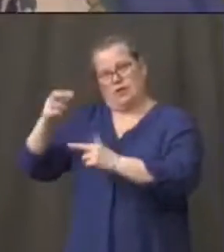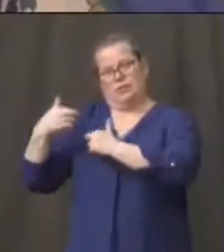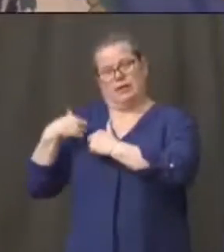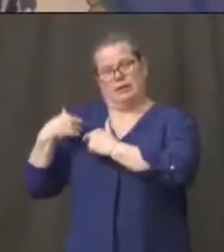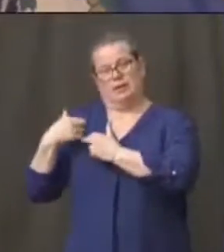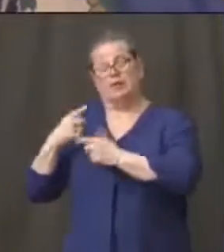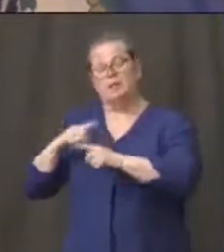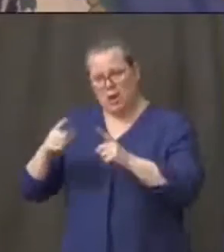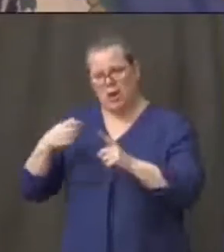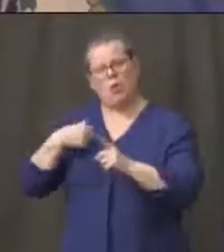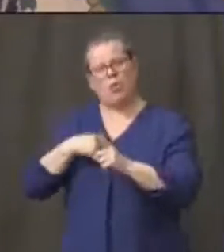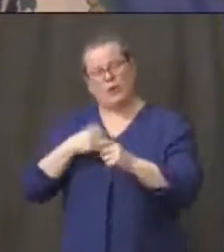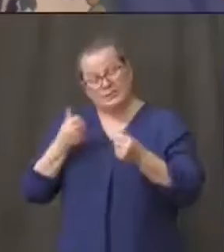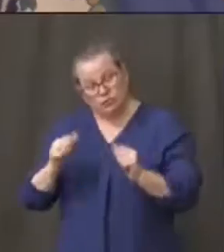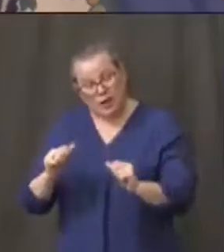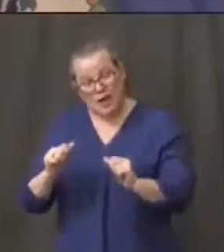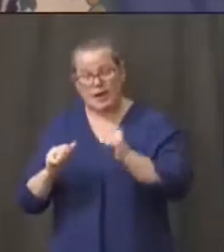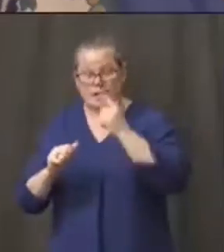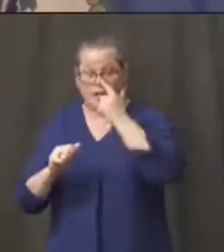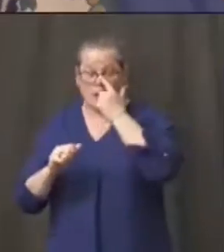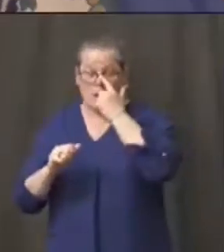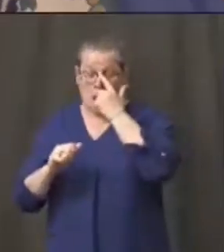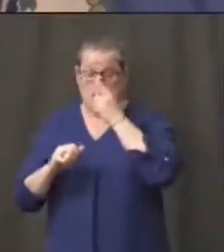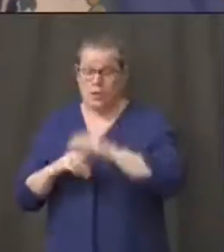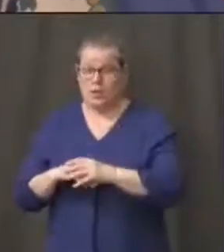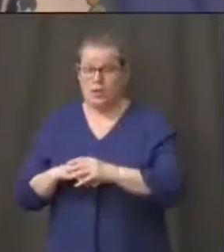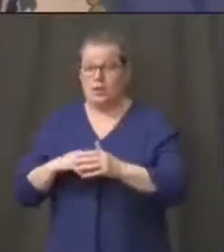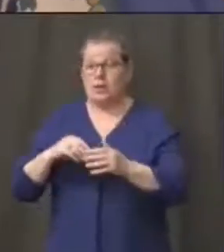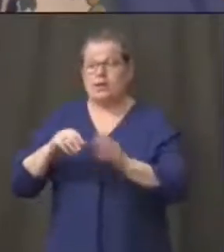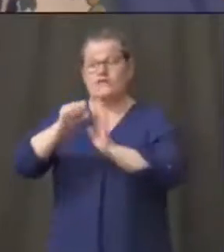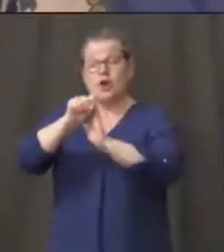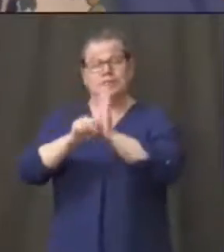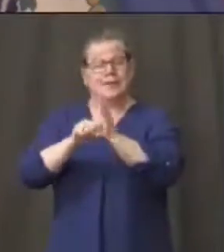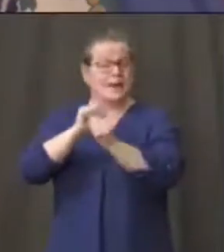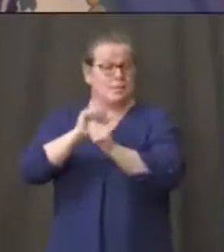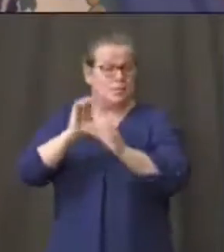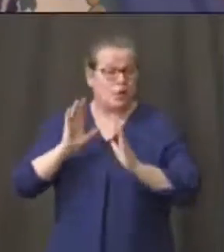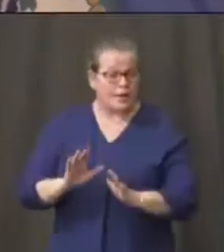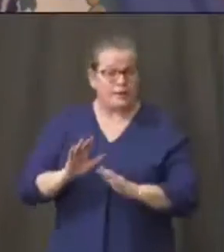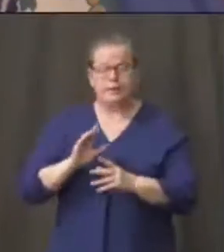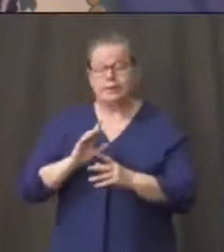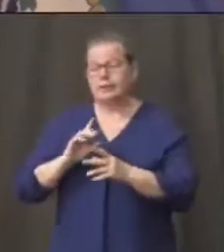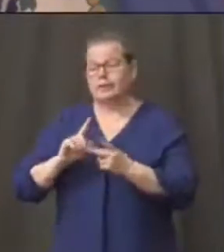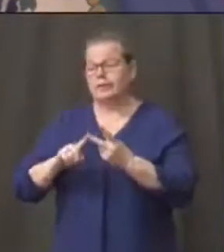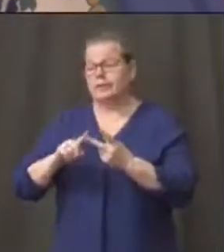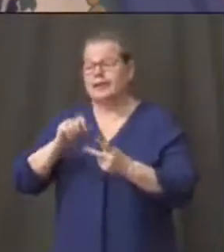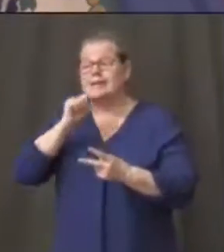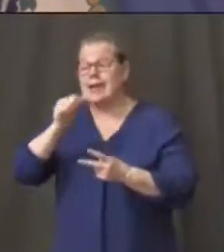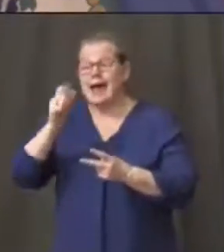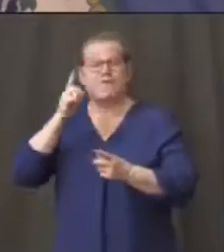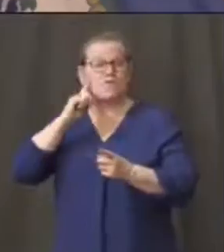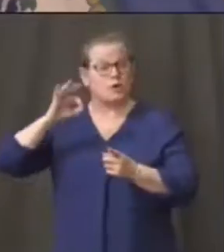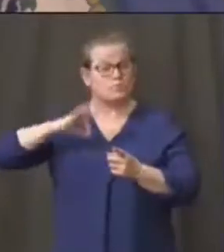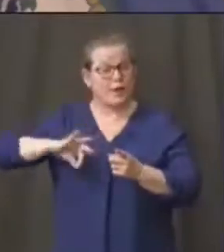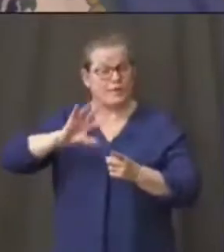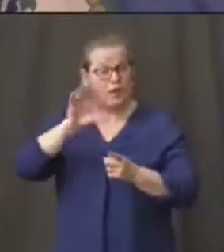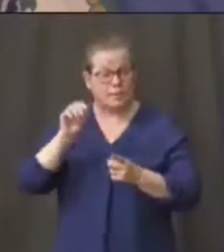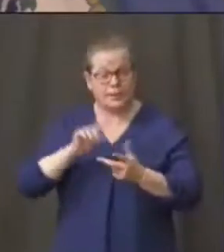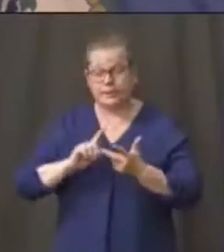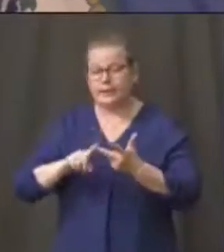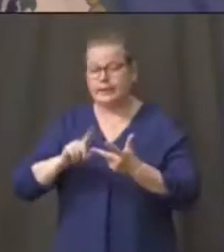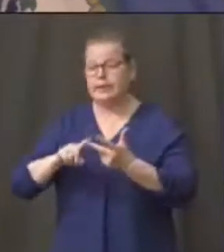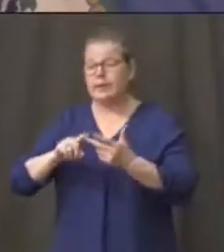what we've tried to do is when it comes to our state employees when it comes to the not-for-profits when it comes to our municipalities